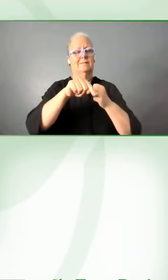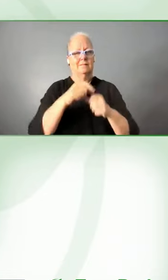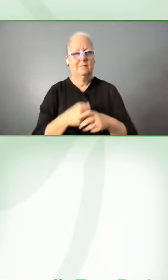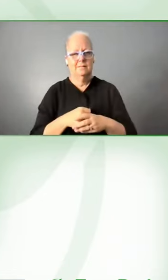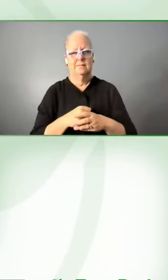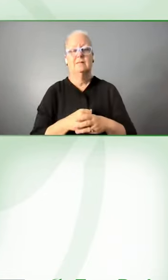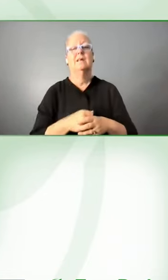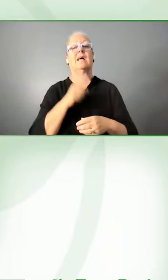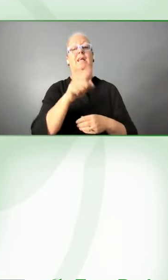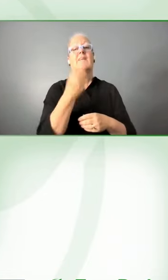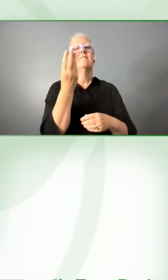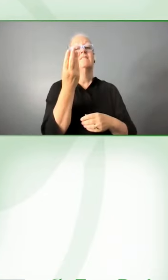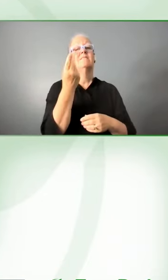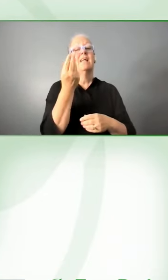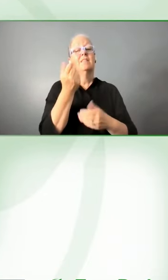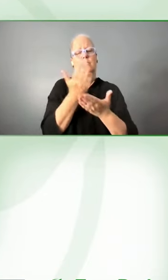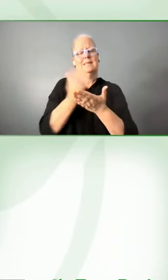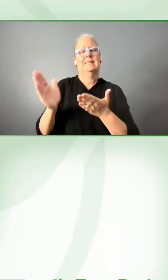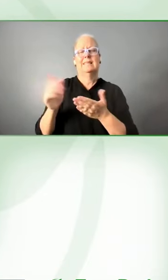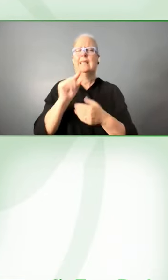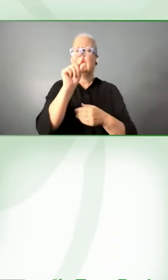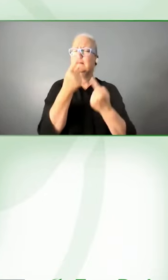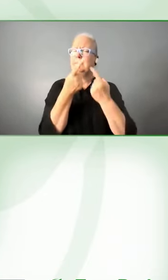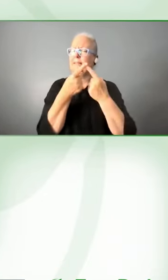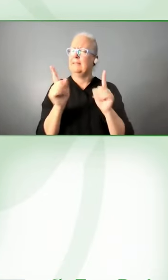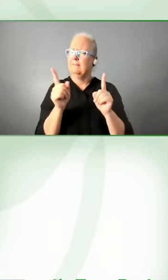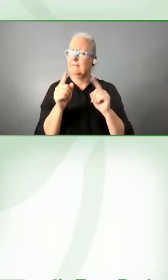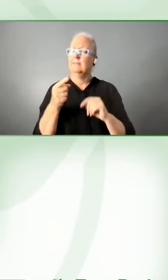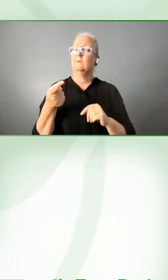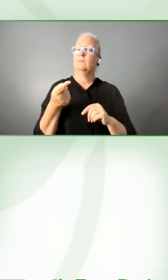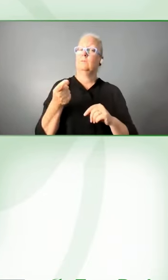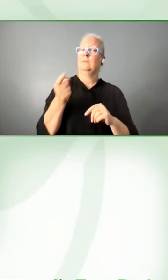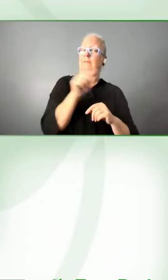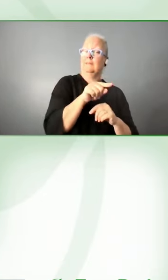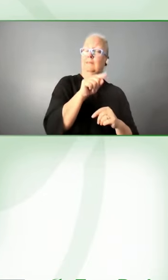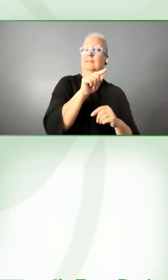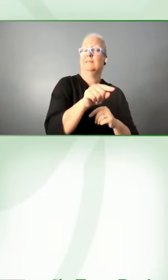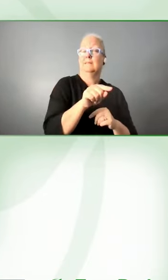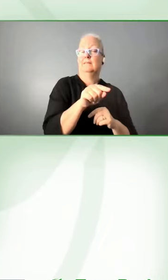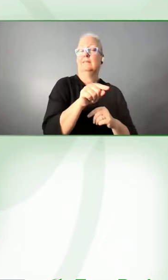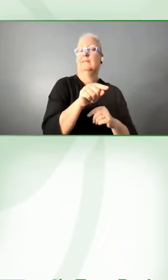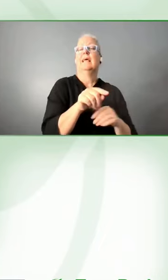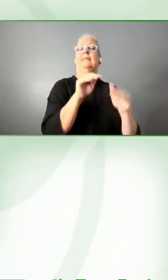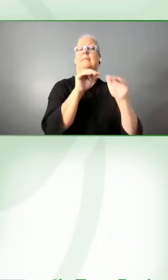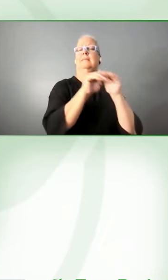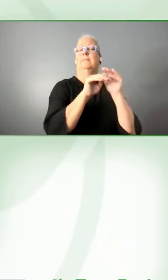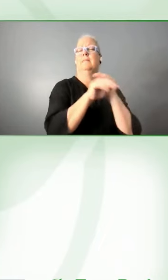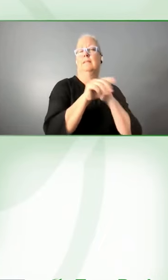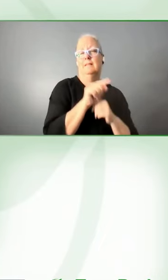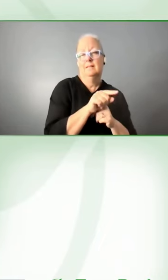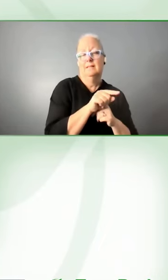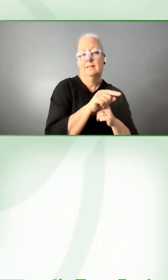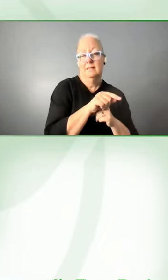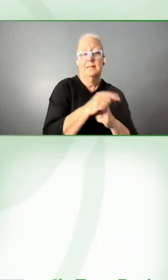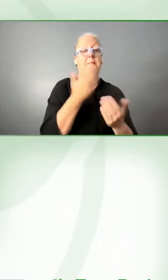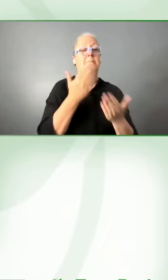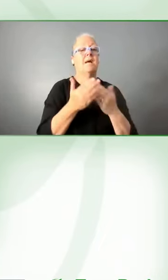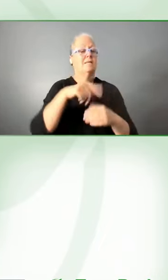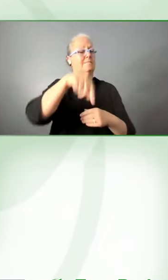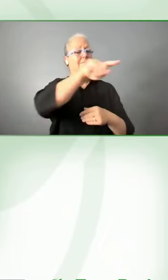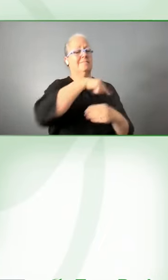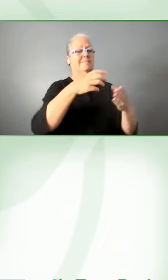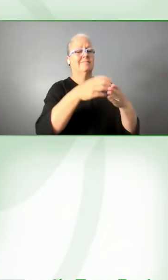slightly different to accessibility but absolutely related this is where a consumer group might be excluded from entering banking